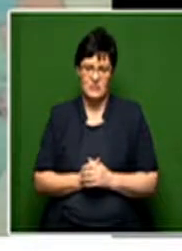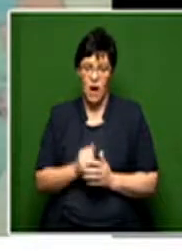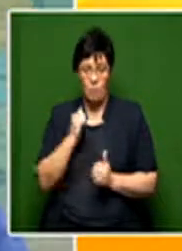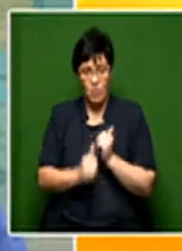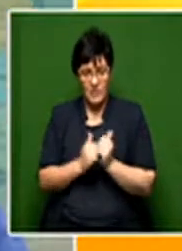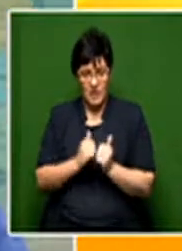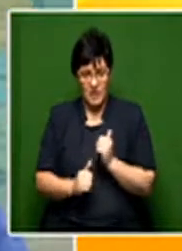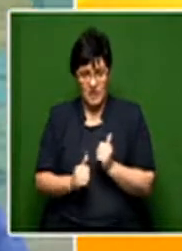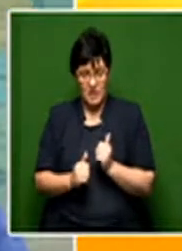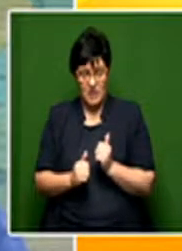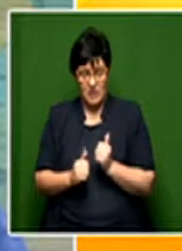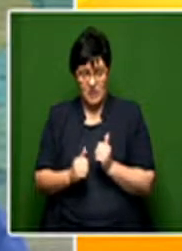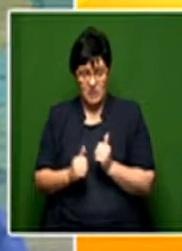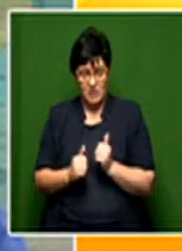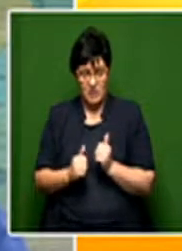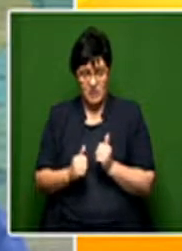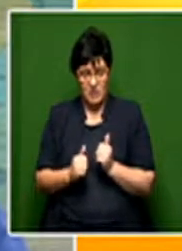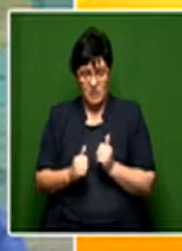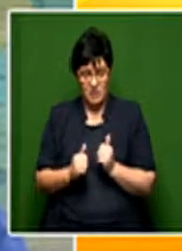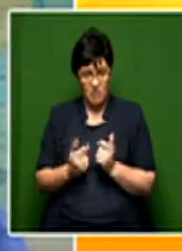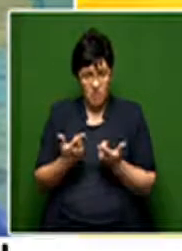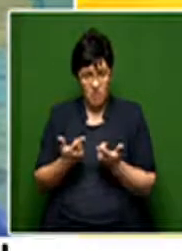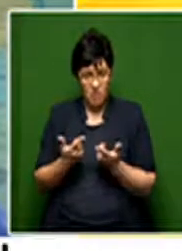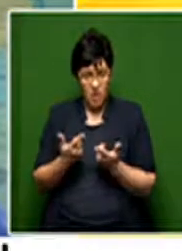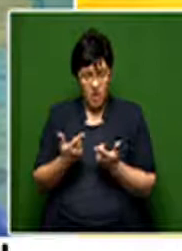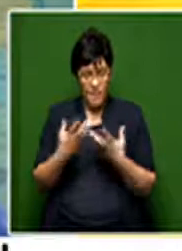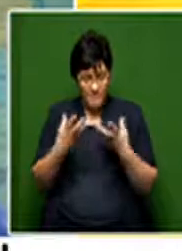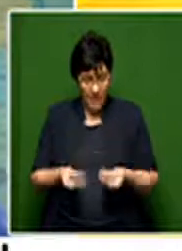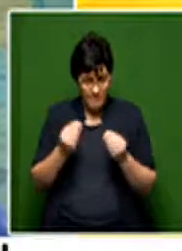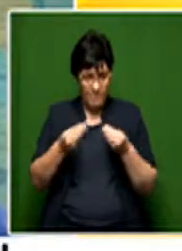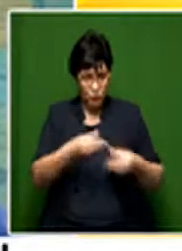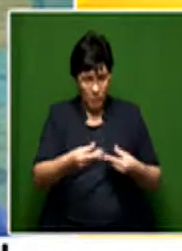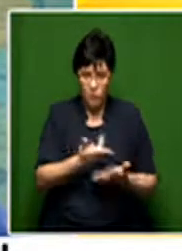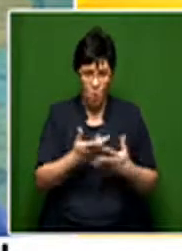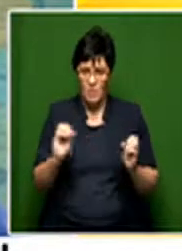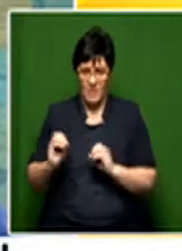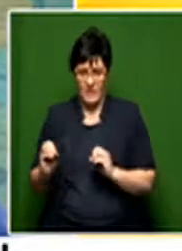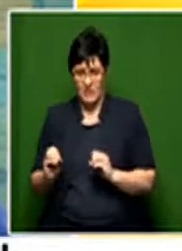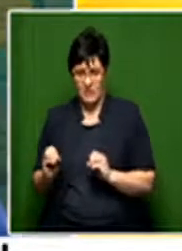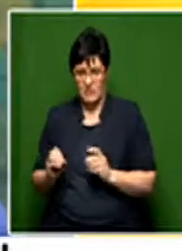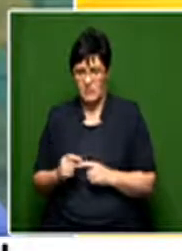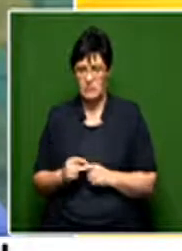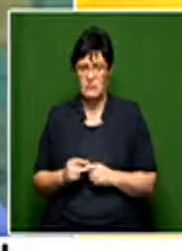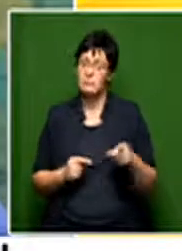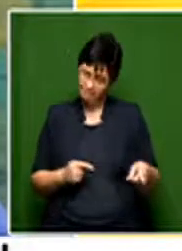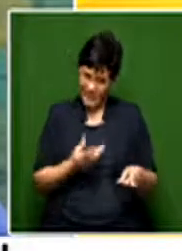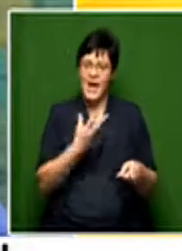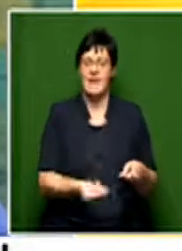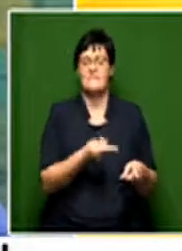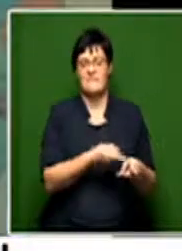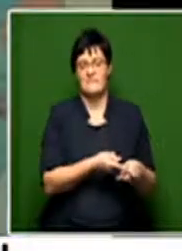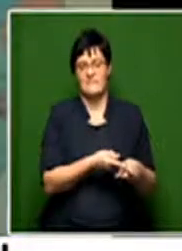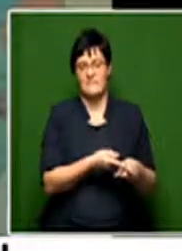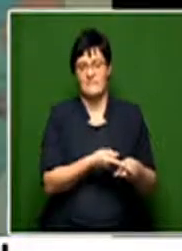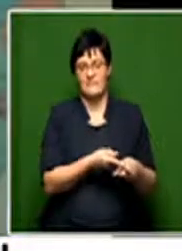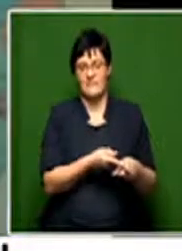your brother also is, I'm assuming, stateless? Or has he got any documents? No, he has got documents